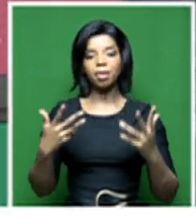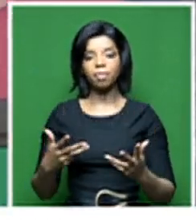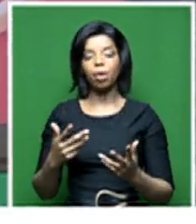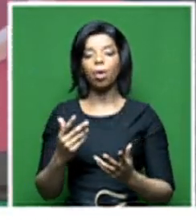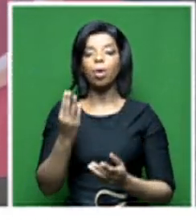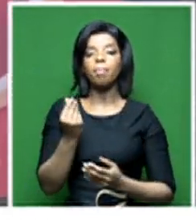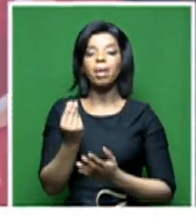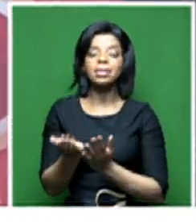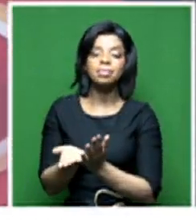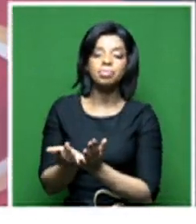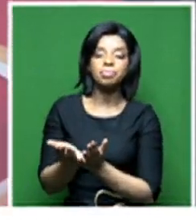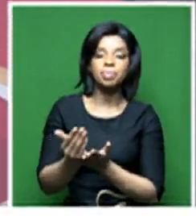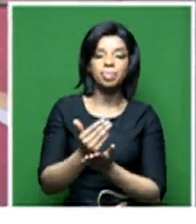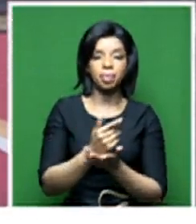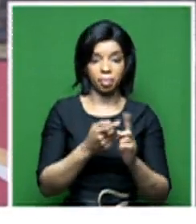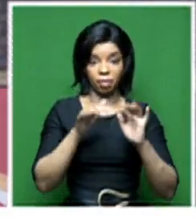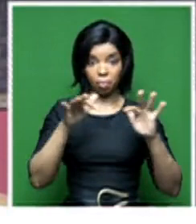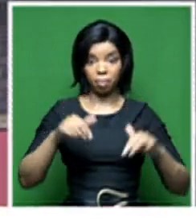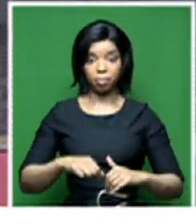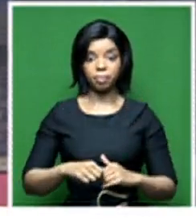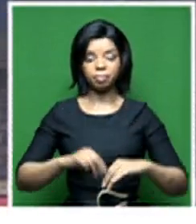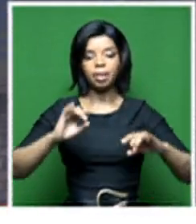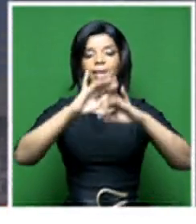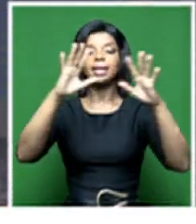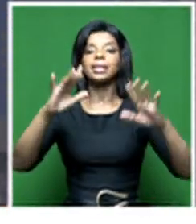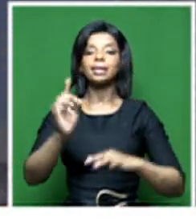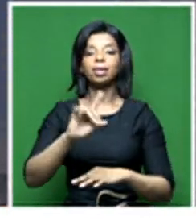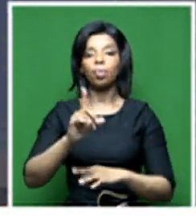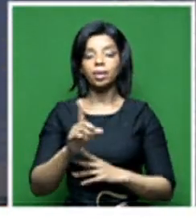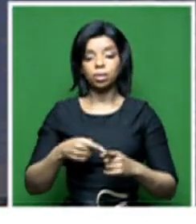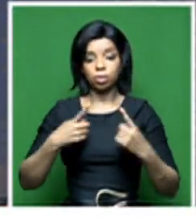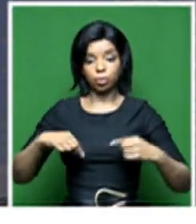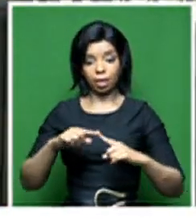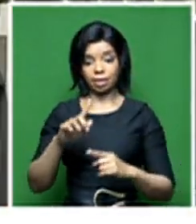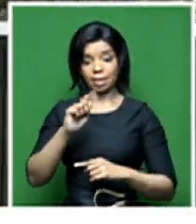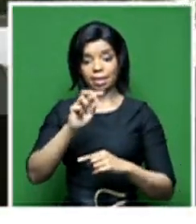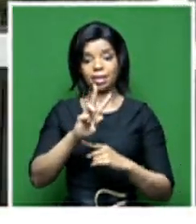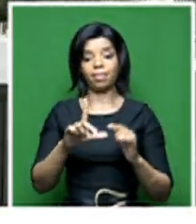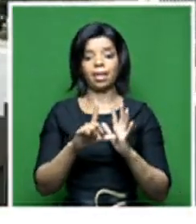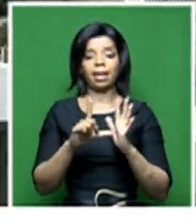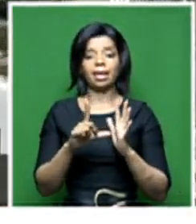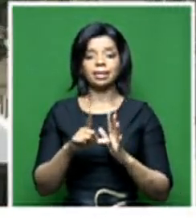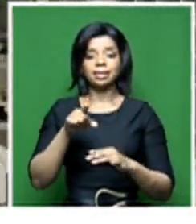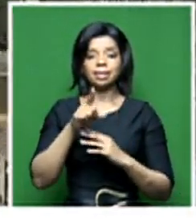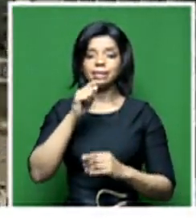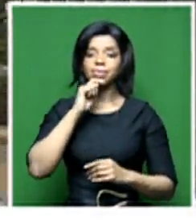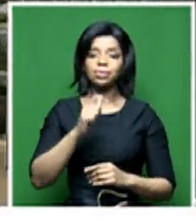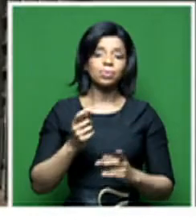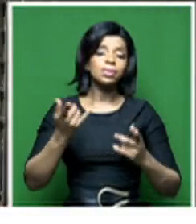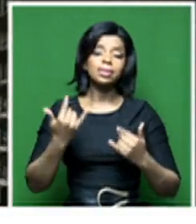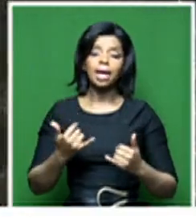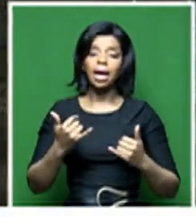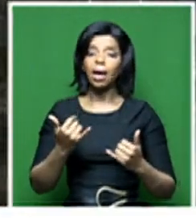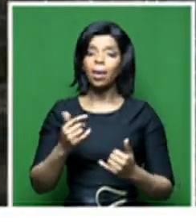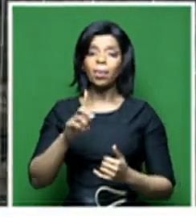appear very clearly to us that the TV license revenue generating mechanism for the public broadcaster is